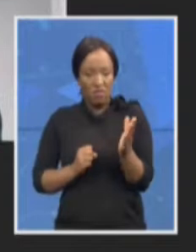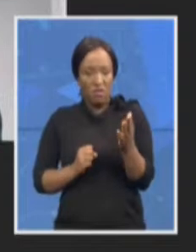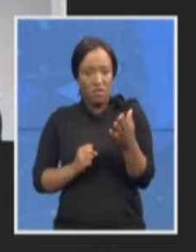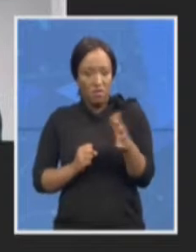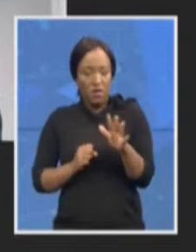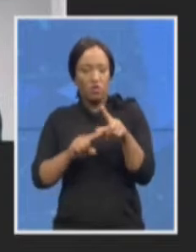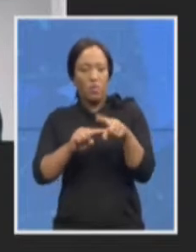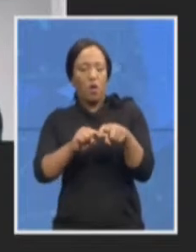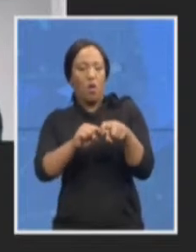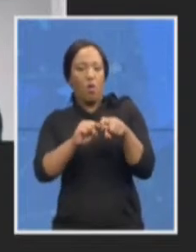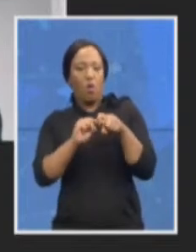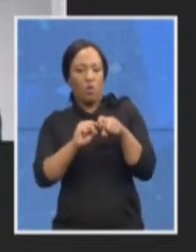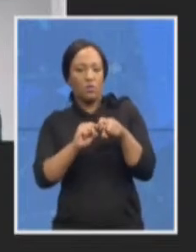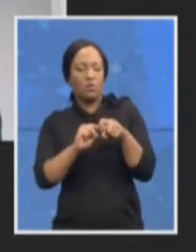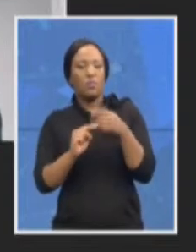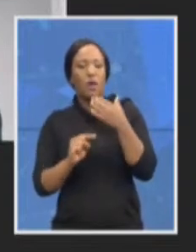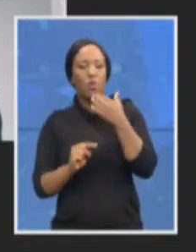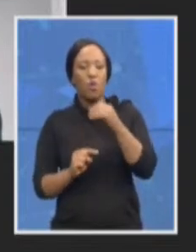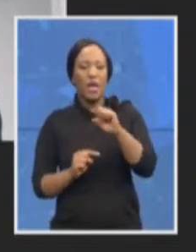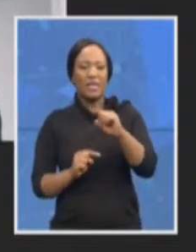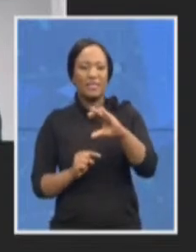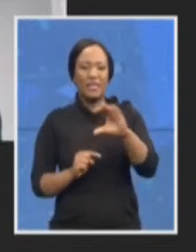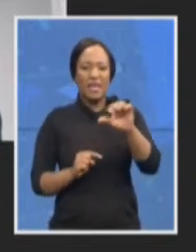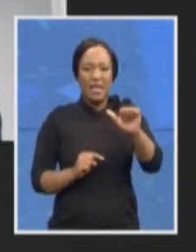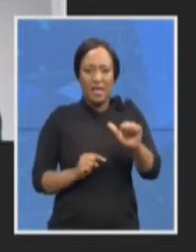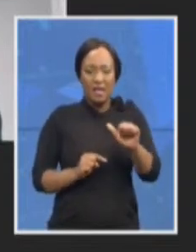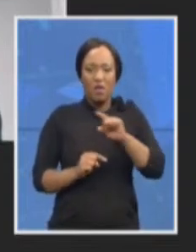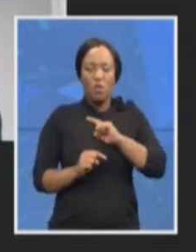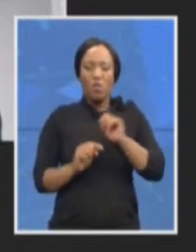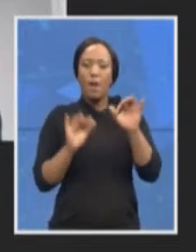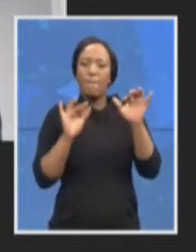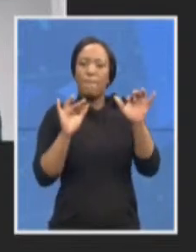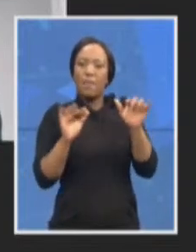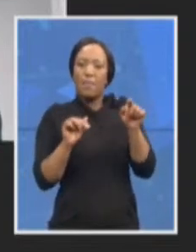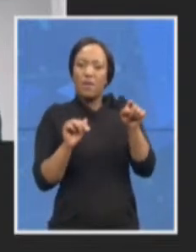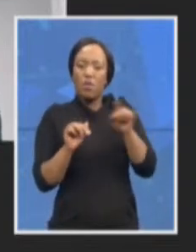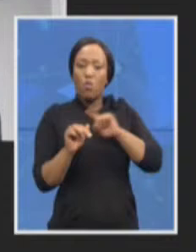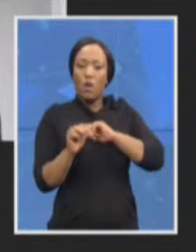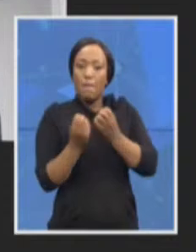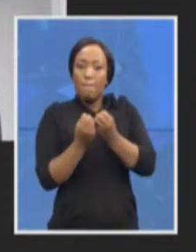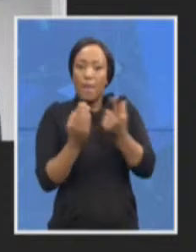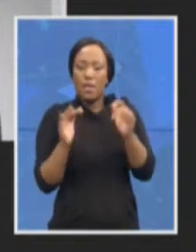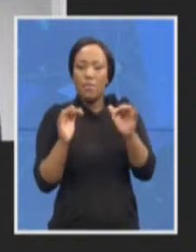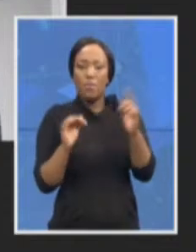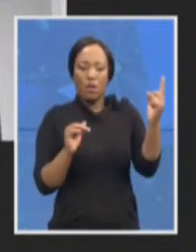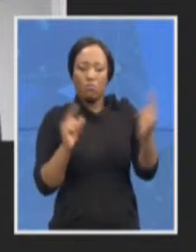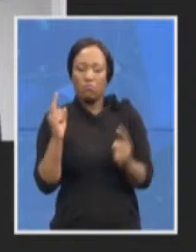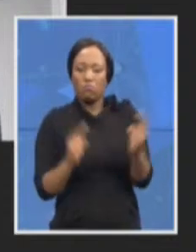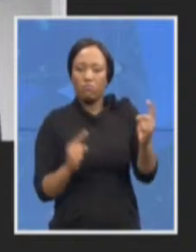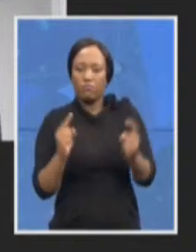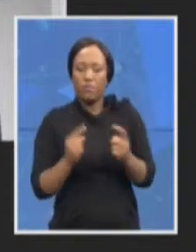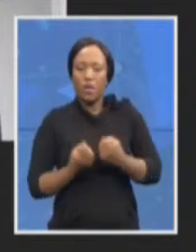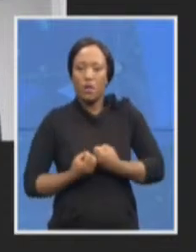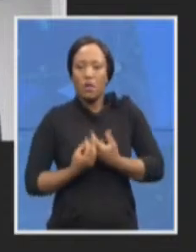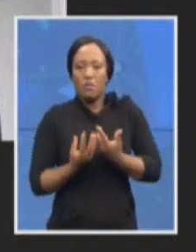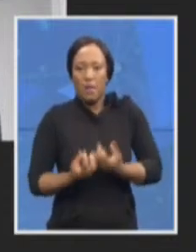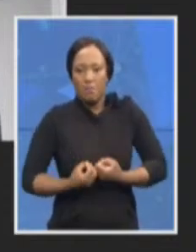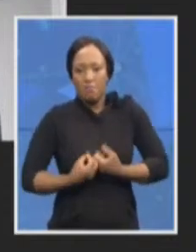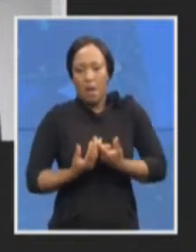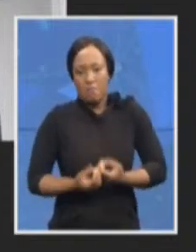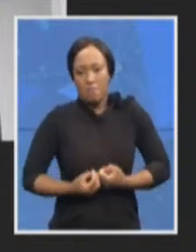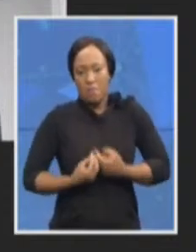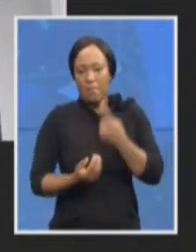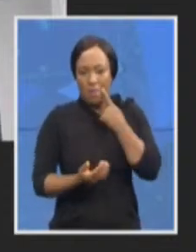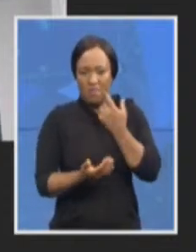being a public one where multiple people can come and testify and seek answers about why those cases were not pursued